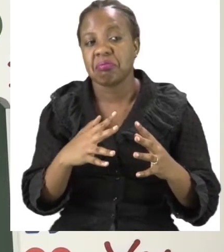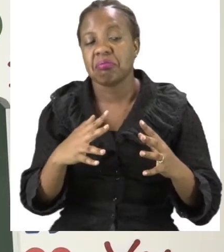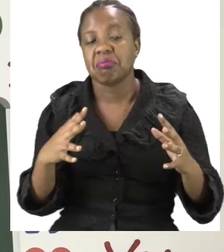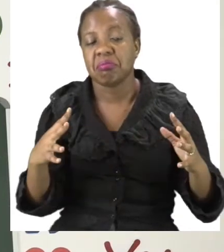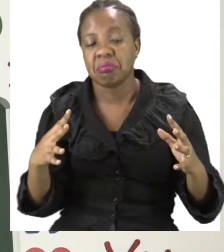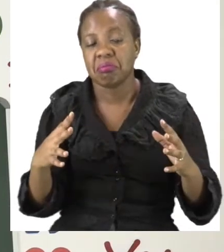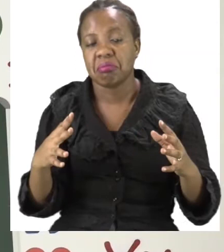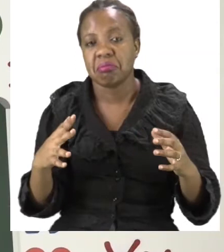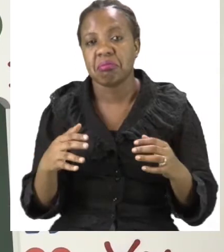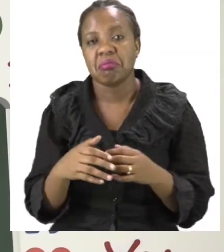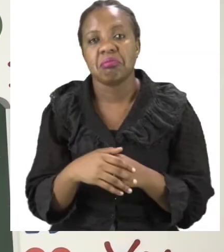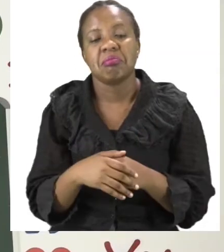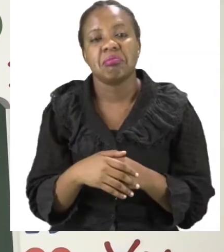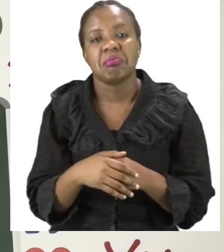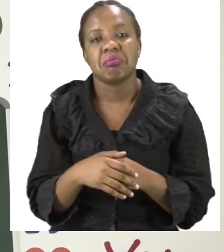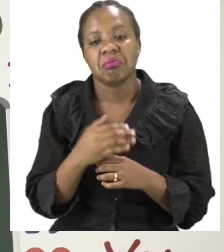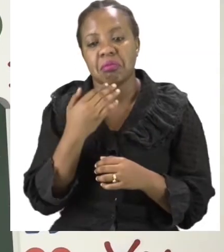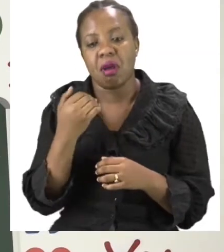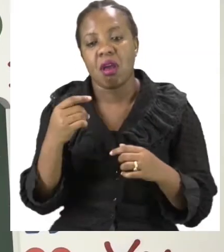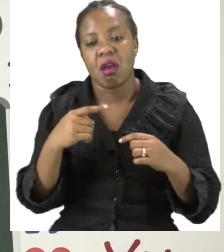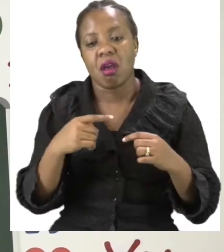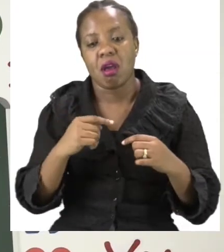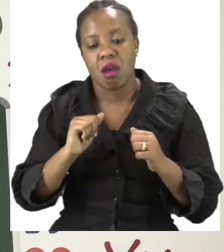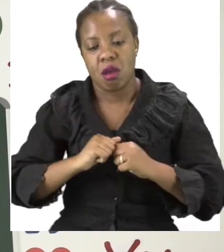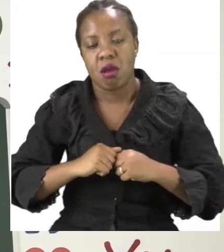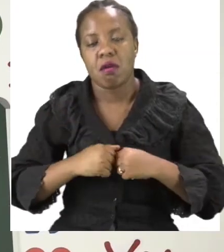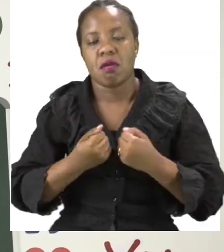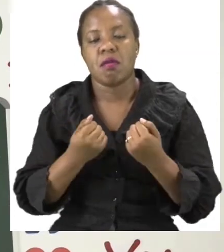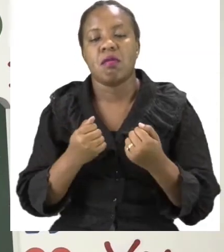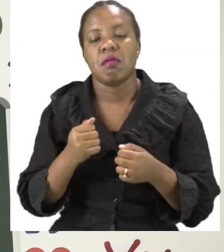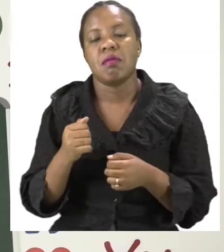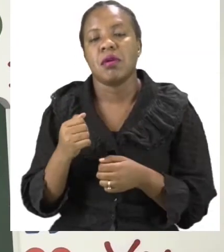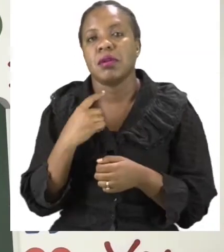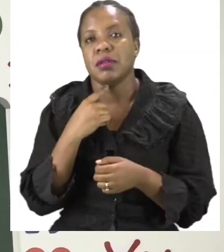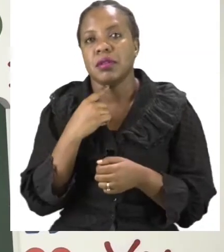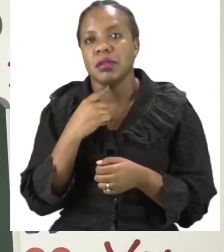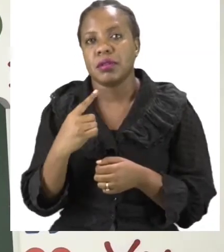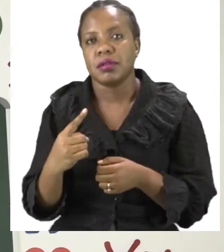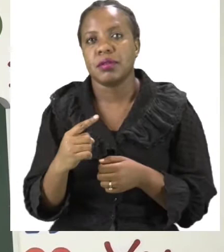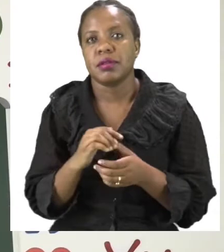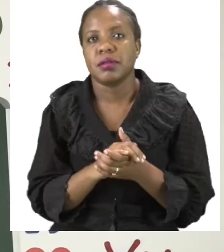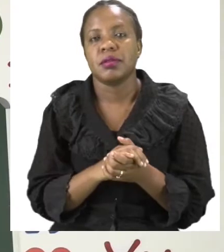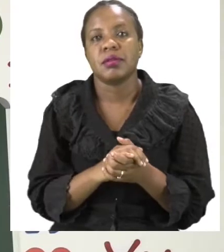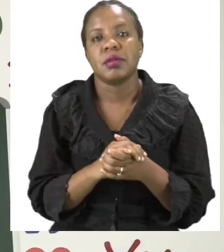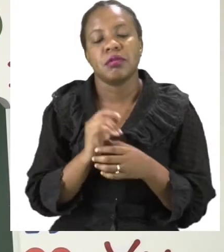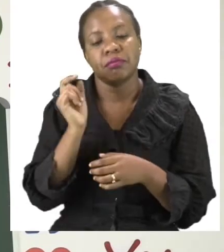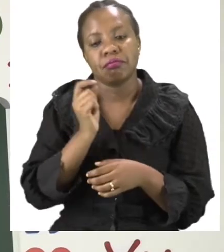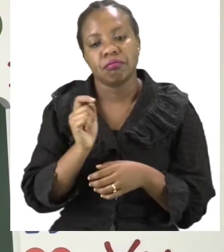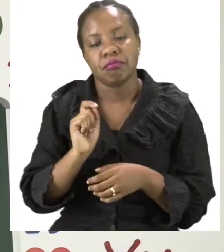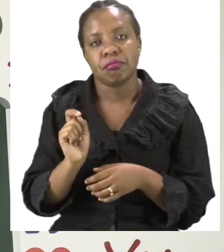ours is. So I would like you to please use the word ours.